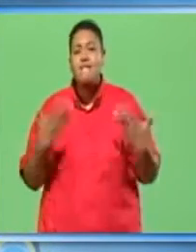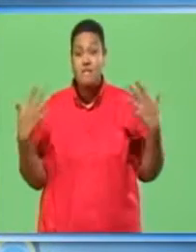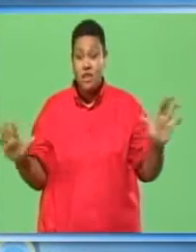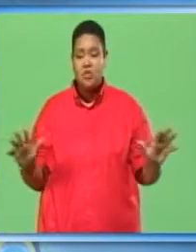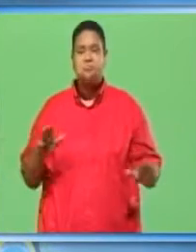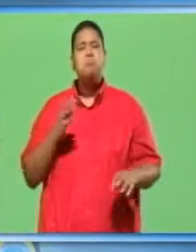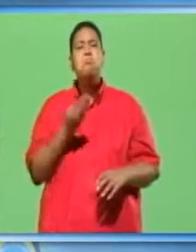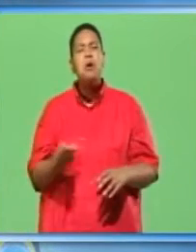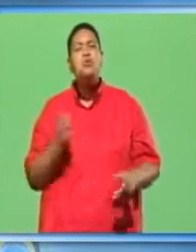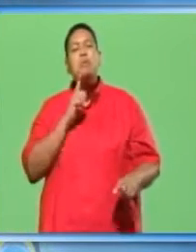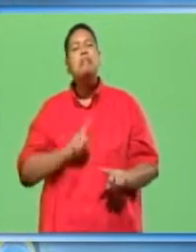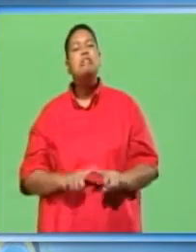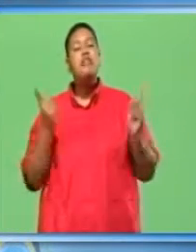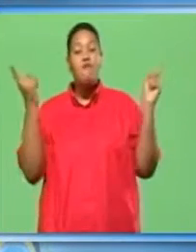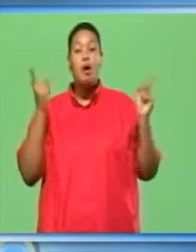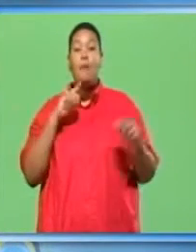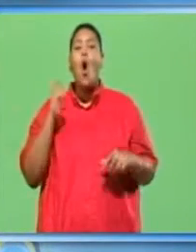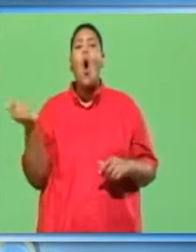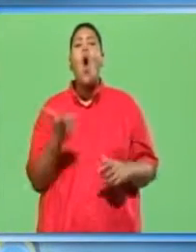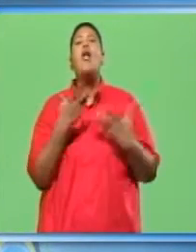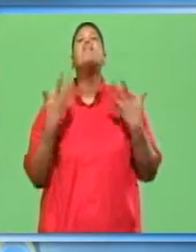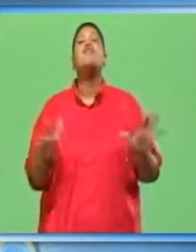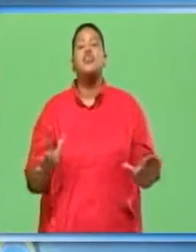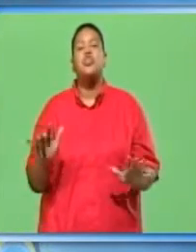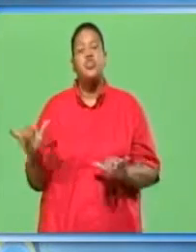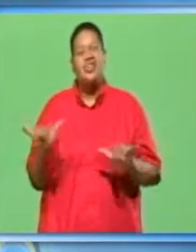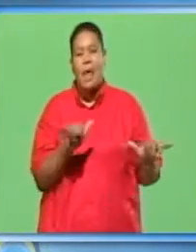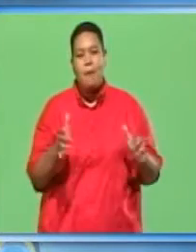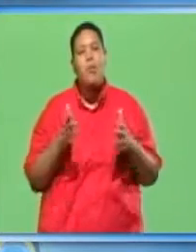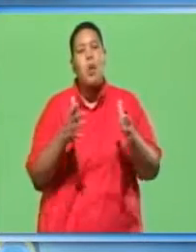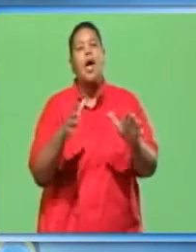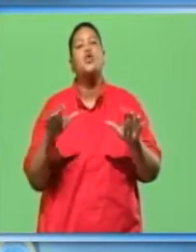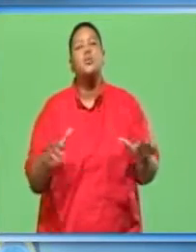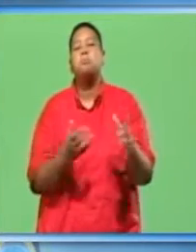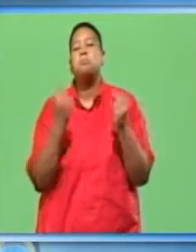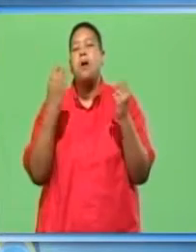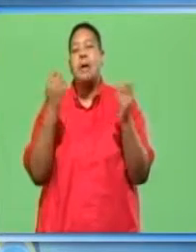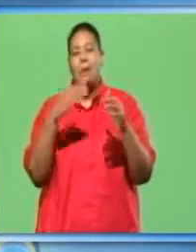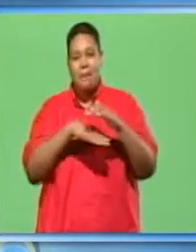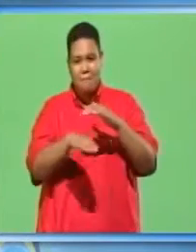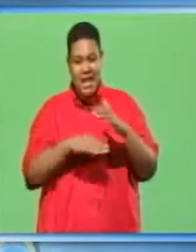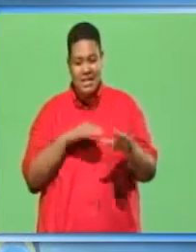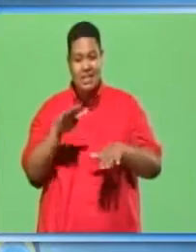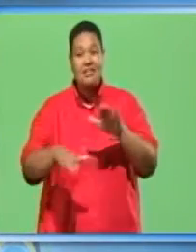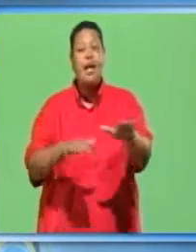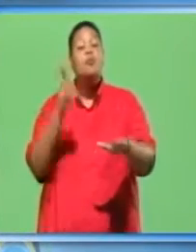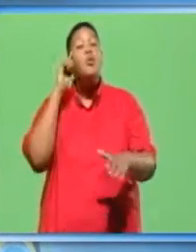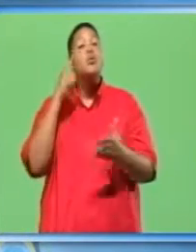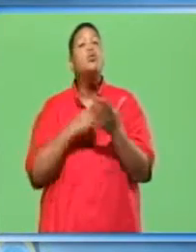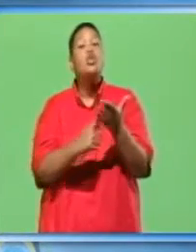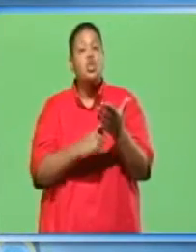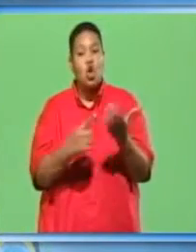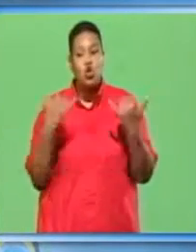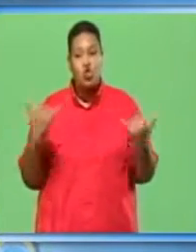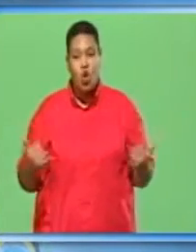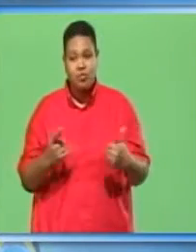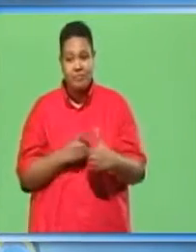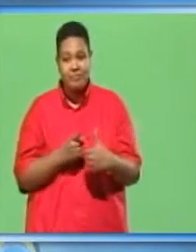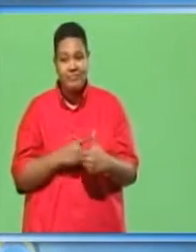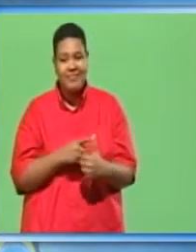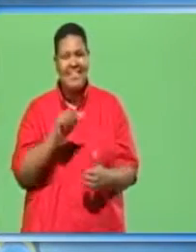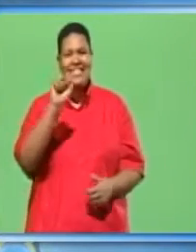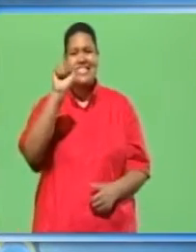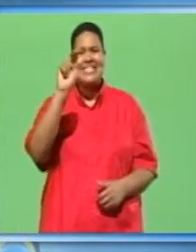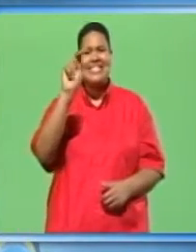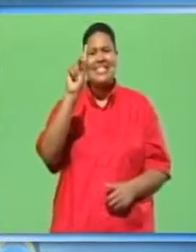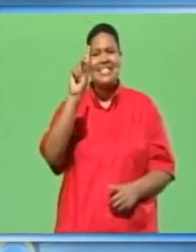is done in about the same approach. There are several basic steps. We will discuss the following steps. 1. Sanding.